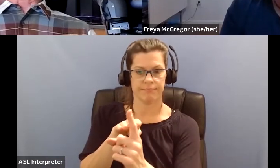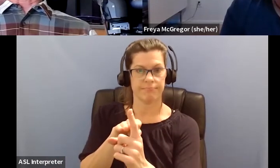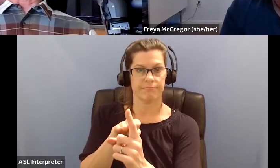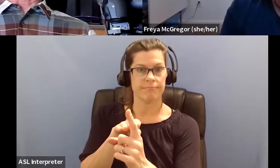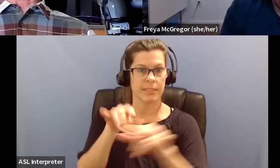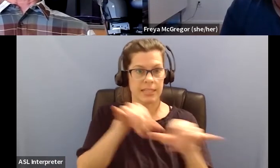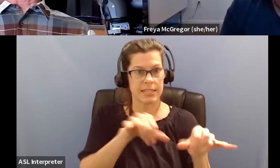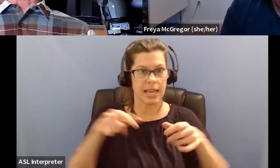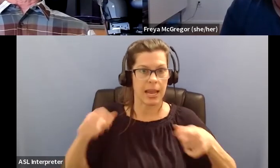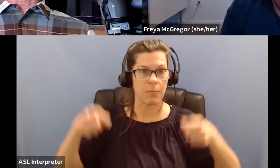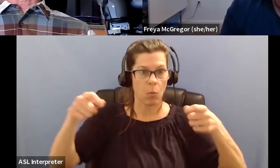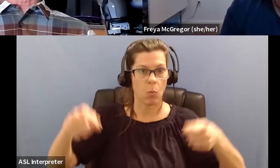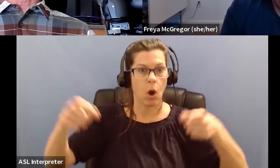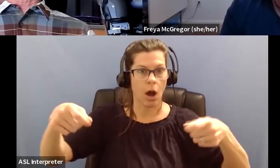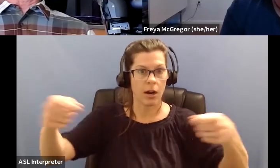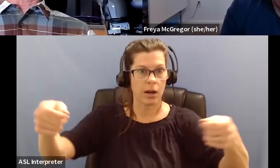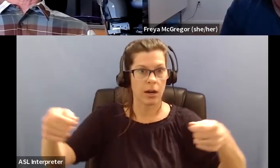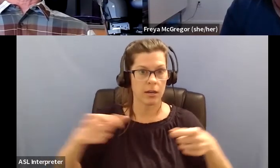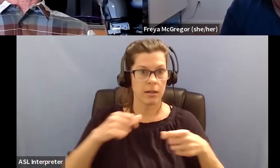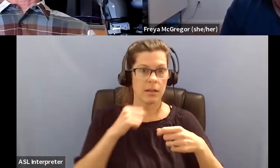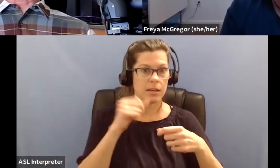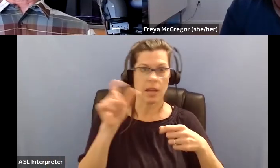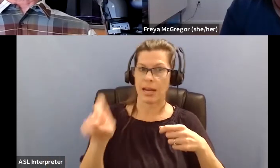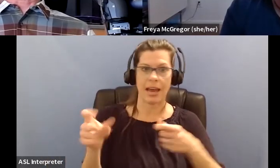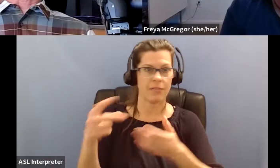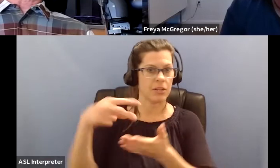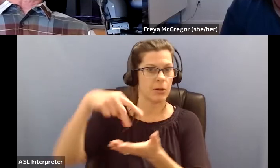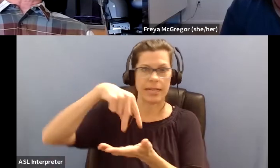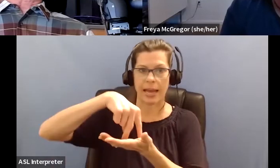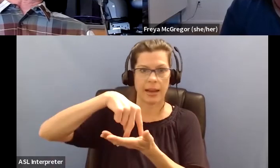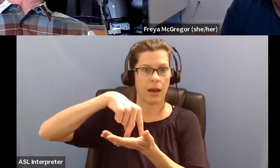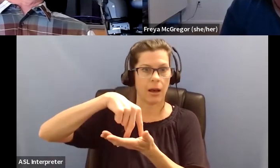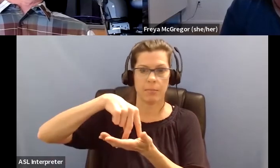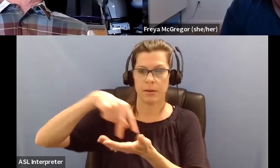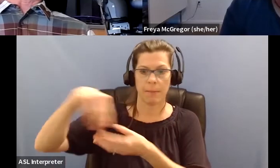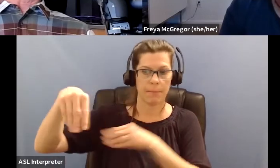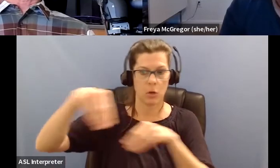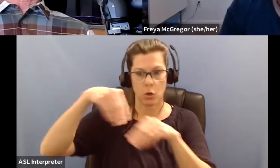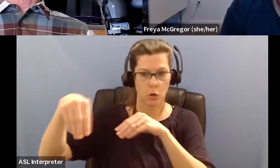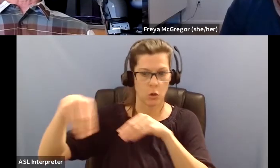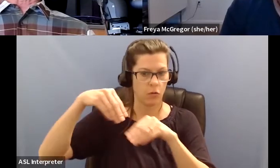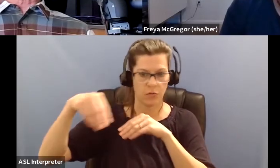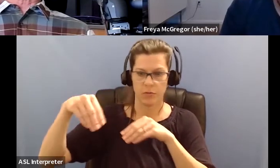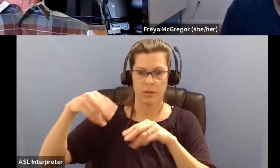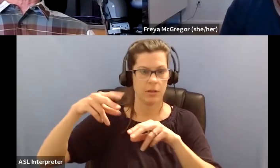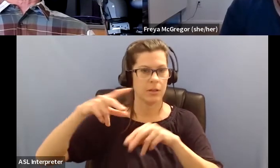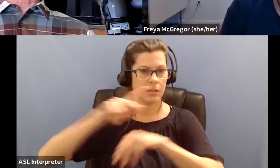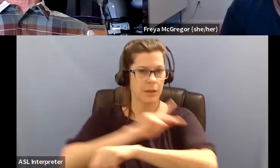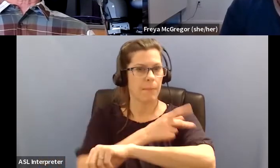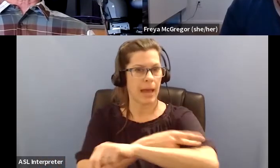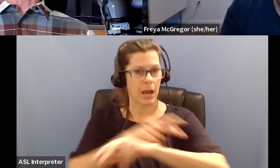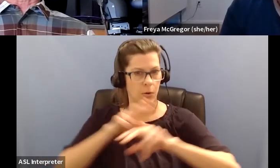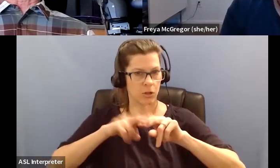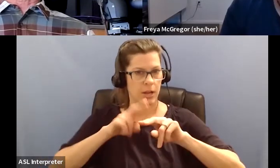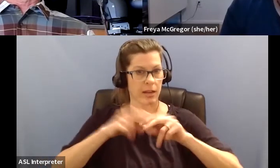had, I could, I wouldn't even have to get up to, to move it around. I, it was obviously a power chair. And so, I birded for